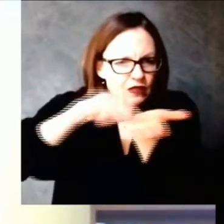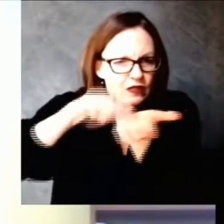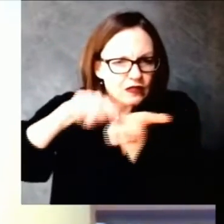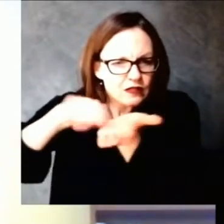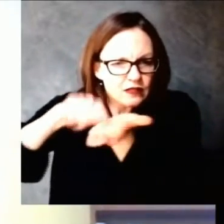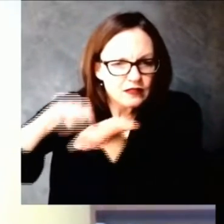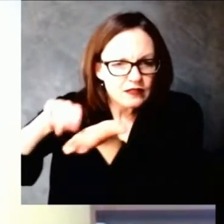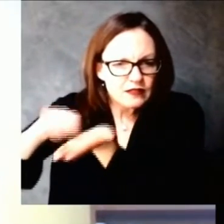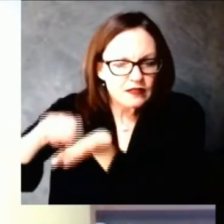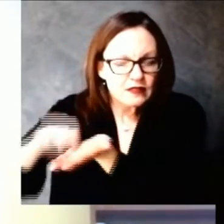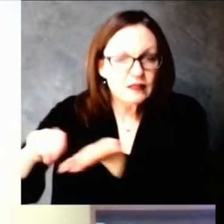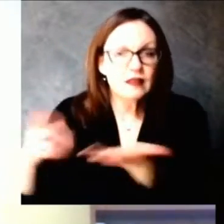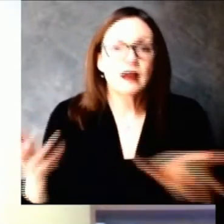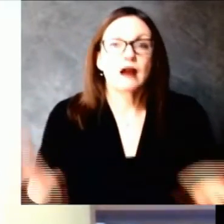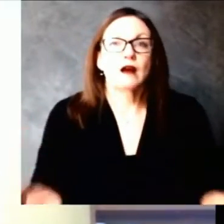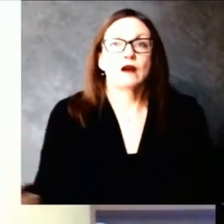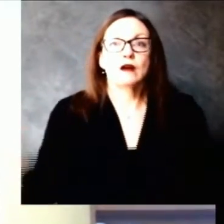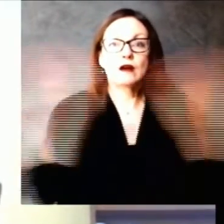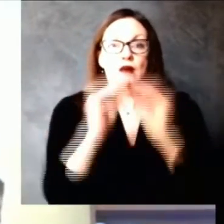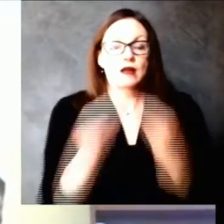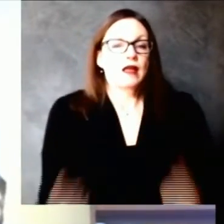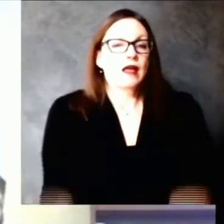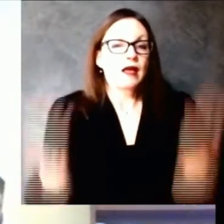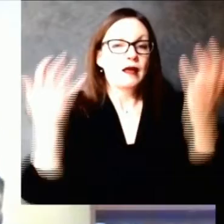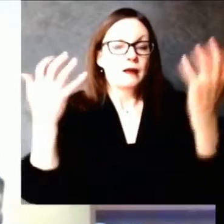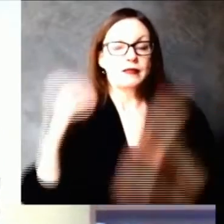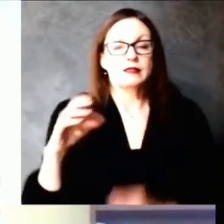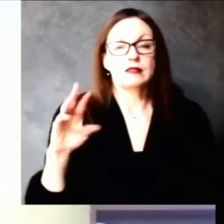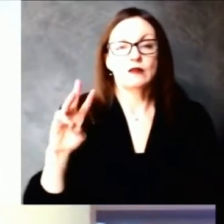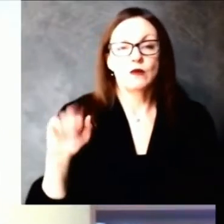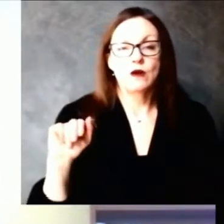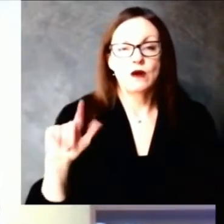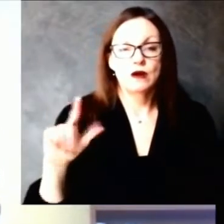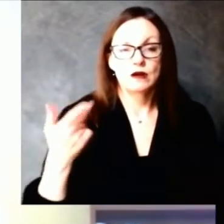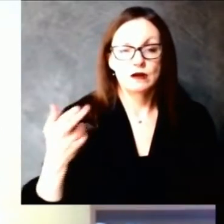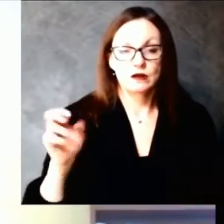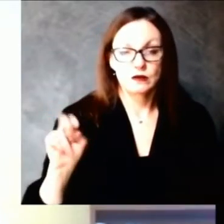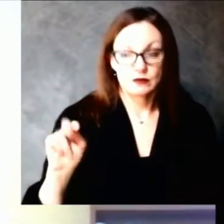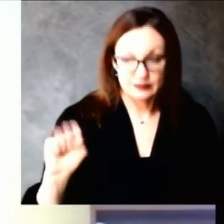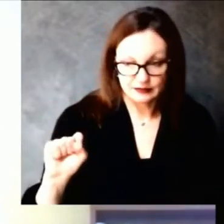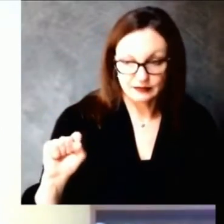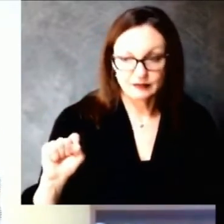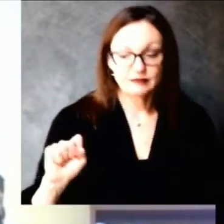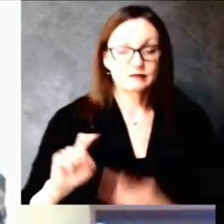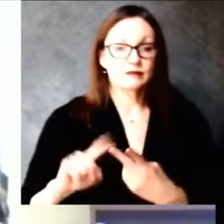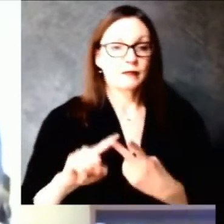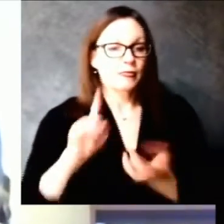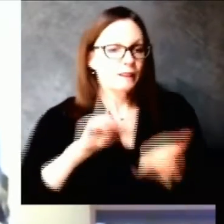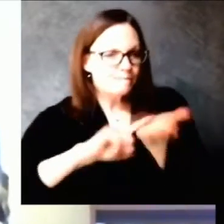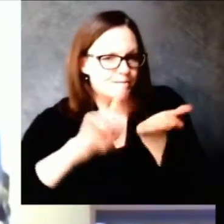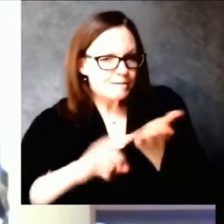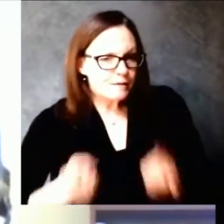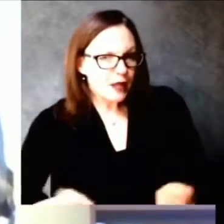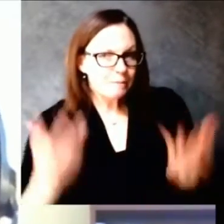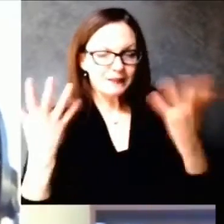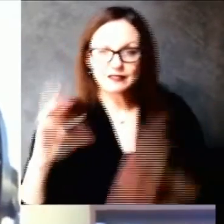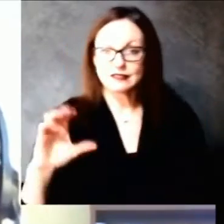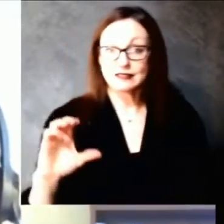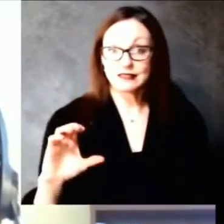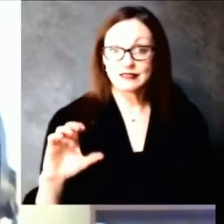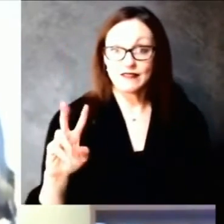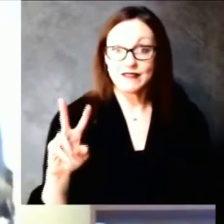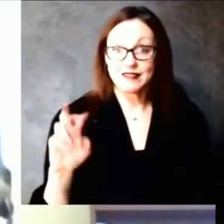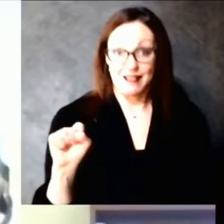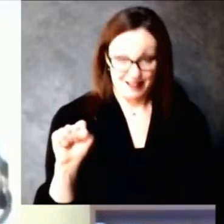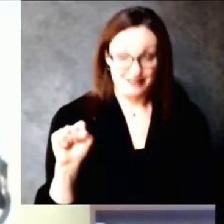final decisions next week about the need for transfer of further doses but dr schauer what can you tell us about uptake in